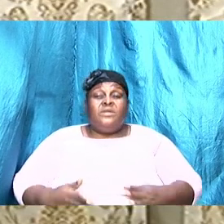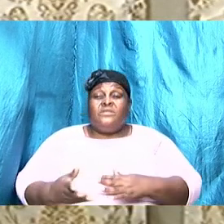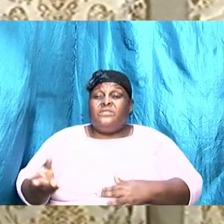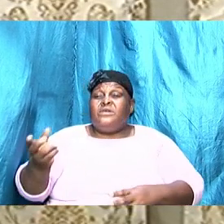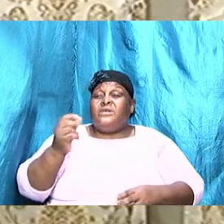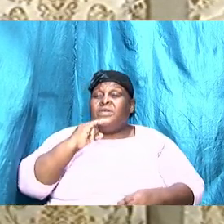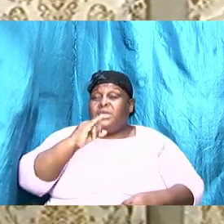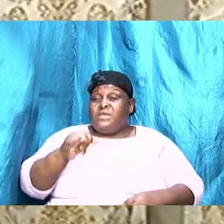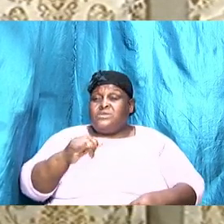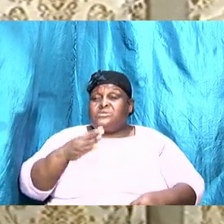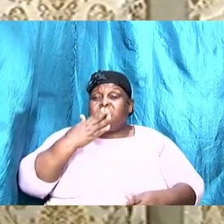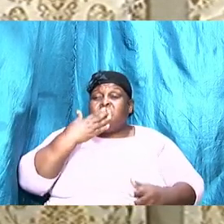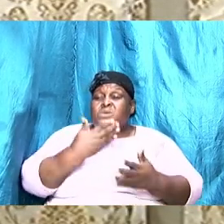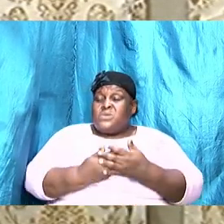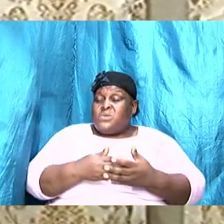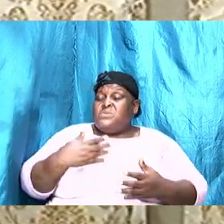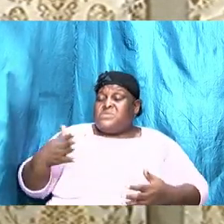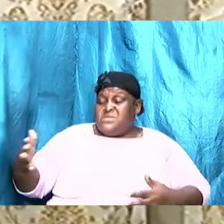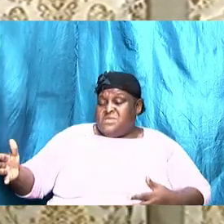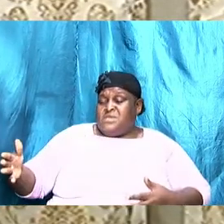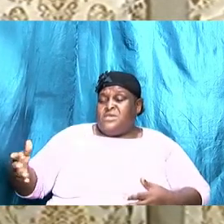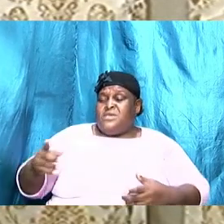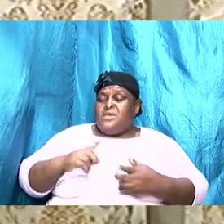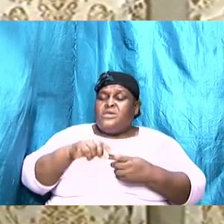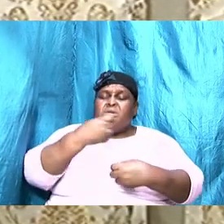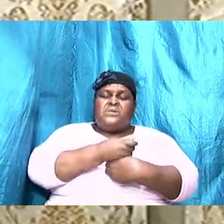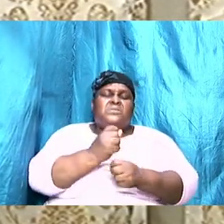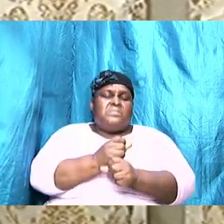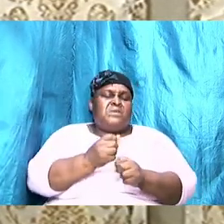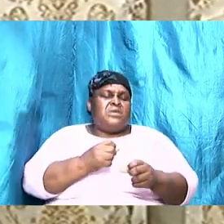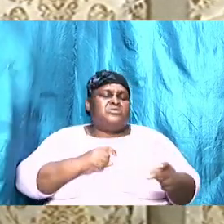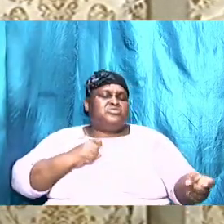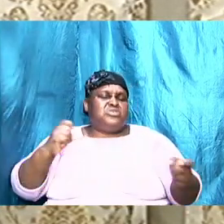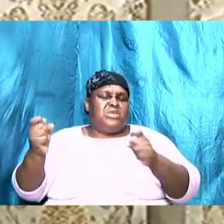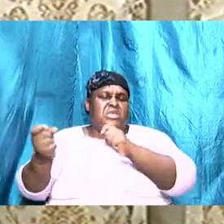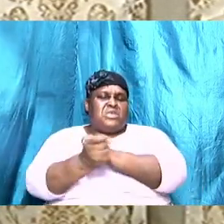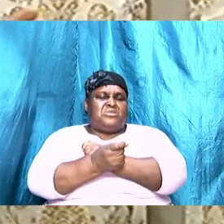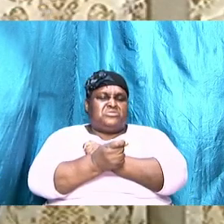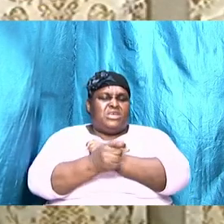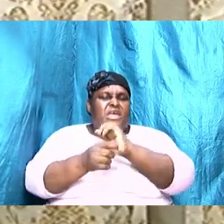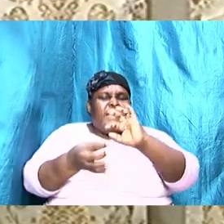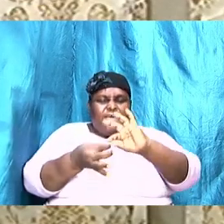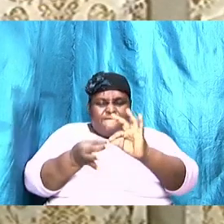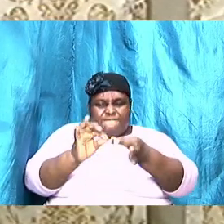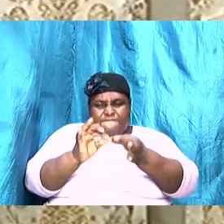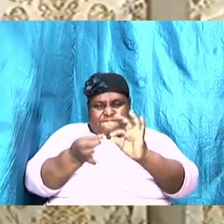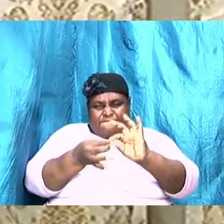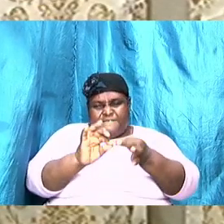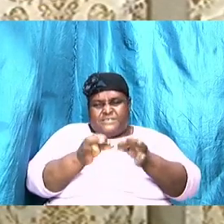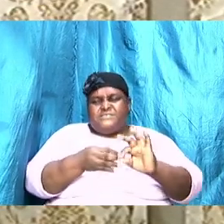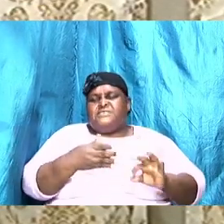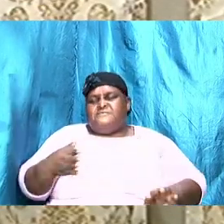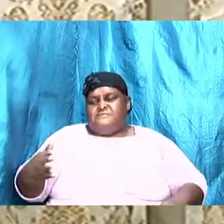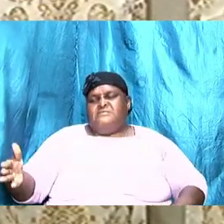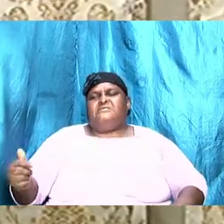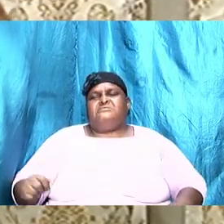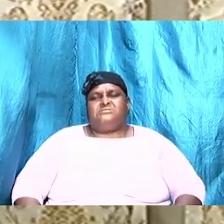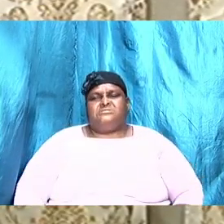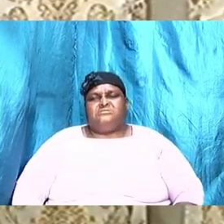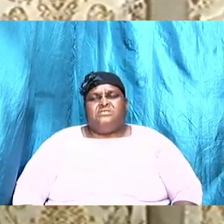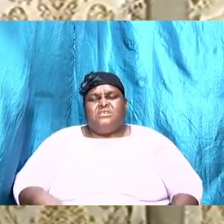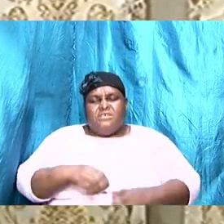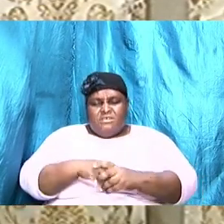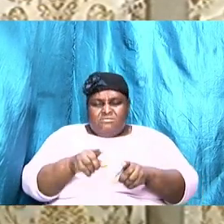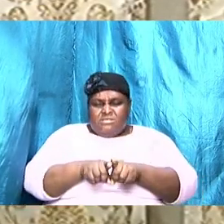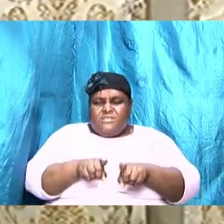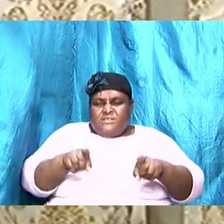potential to make changes and adjustments under adverse conditions, under different